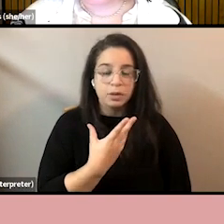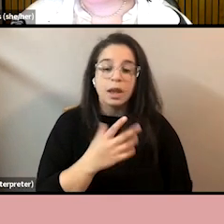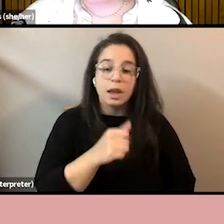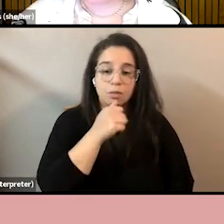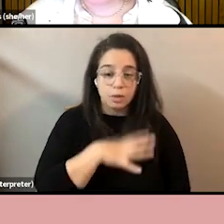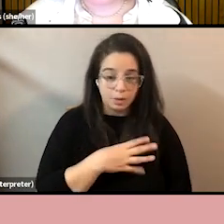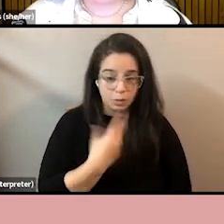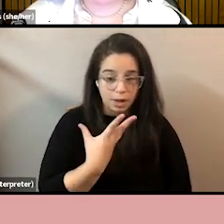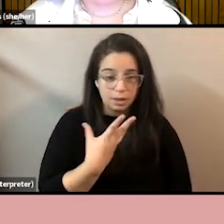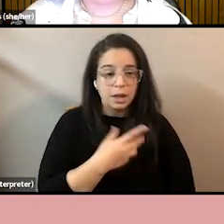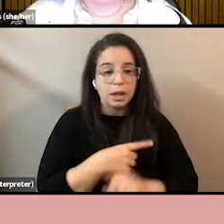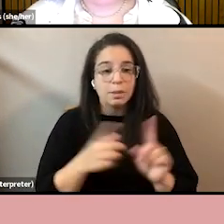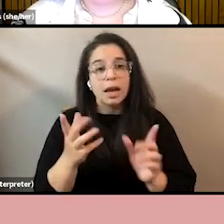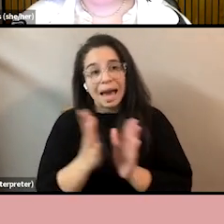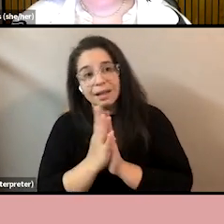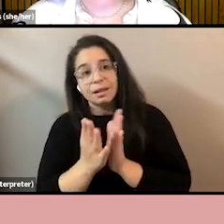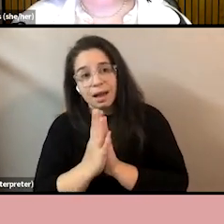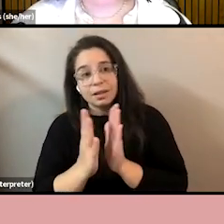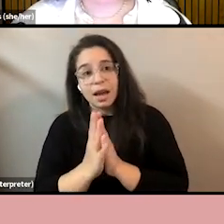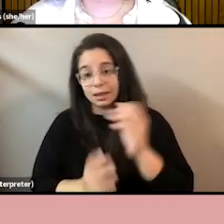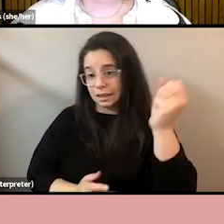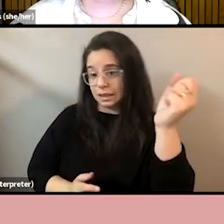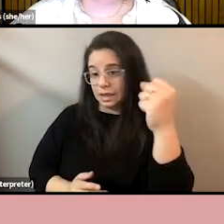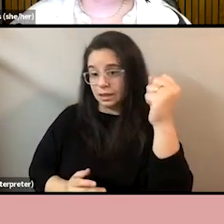hearing yes to anything like the same degree.